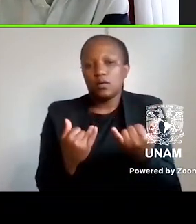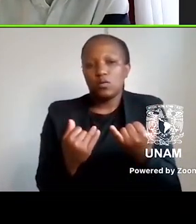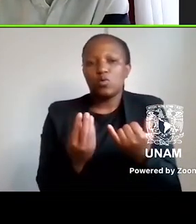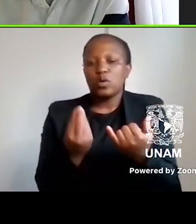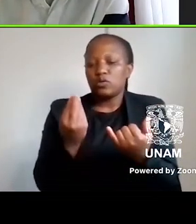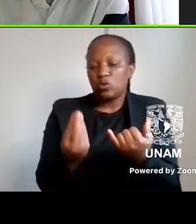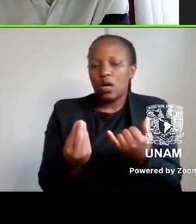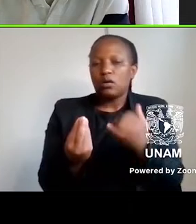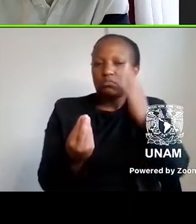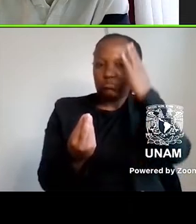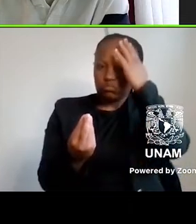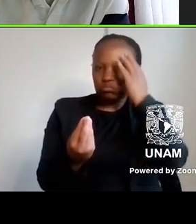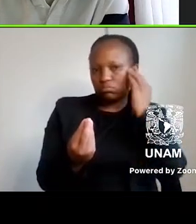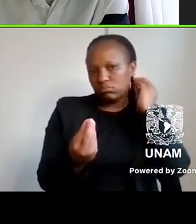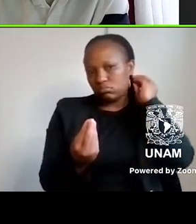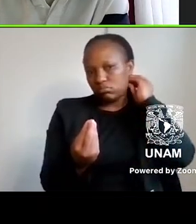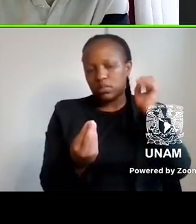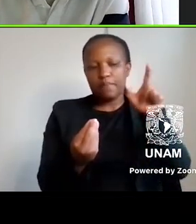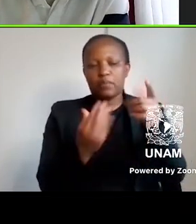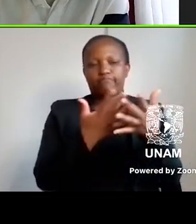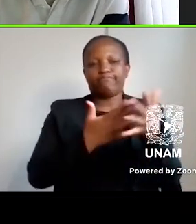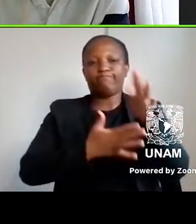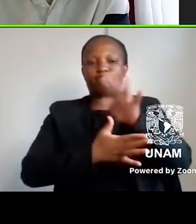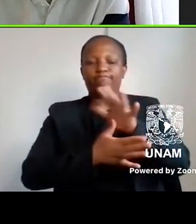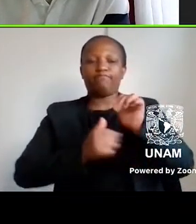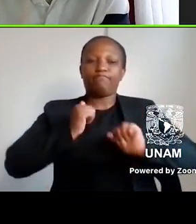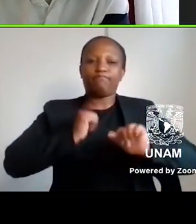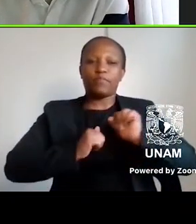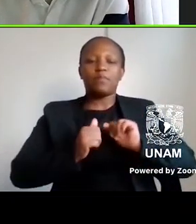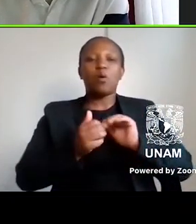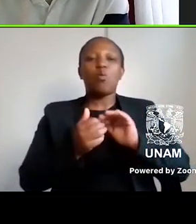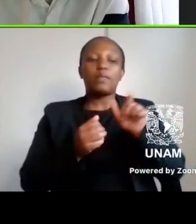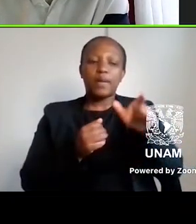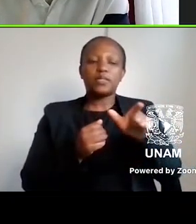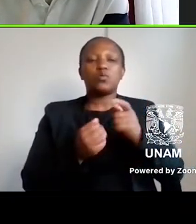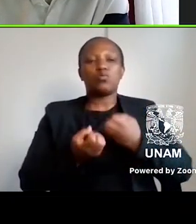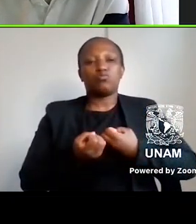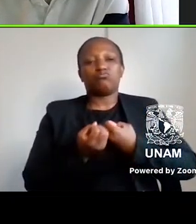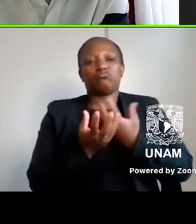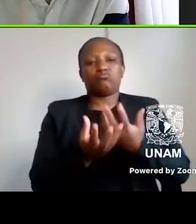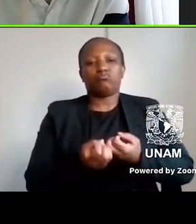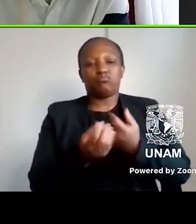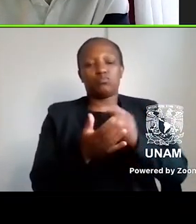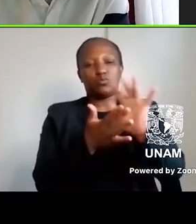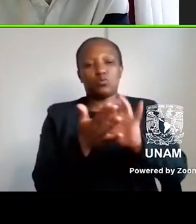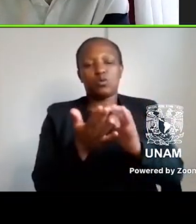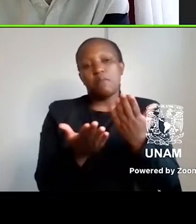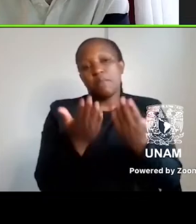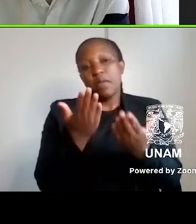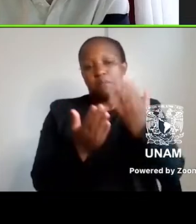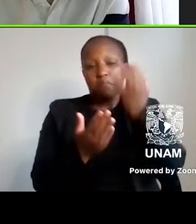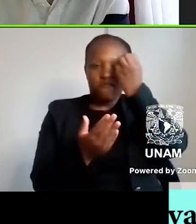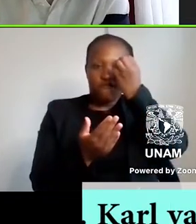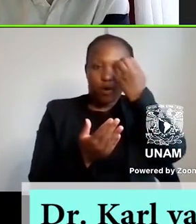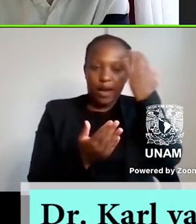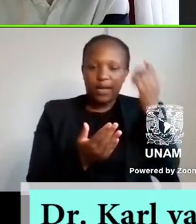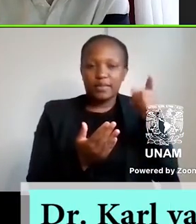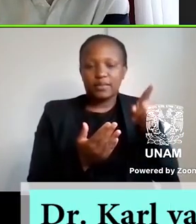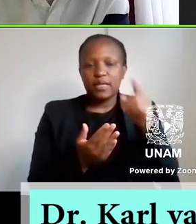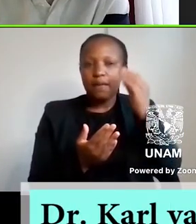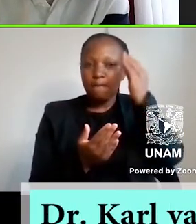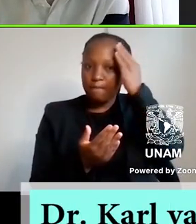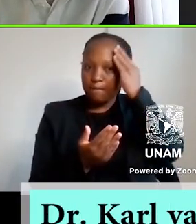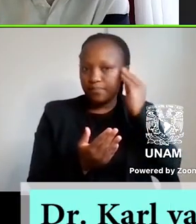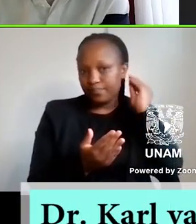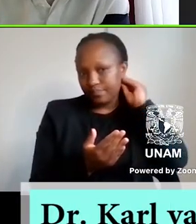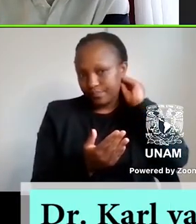about which the protagonist must be reminded by the narrator. Perhaps he has forgotten it. Perhaps the memory of his and his siblings'